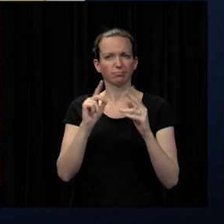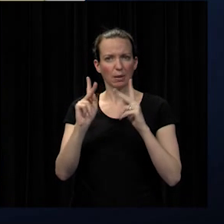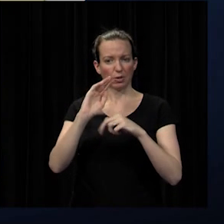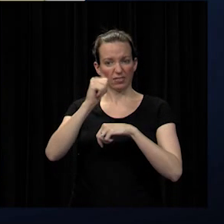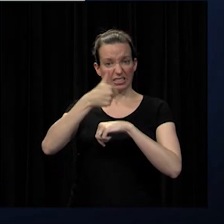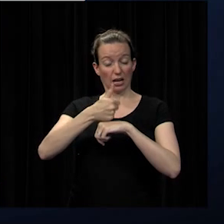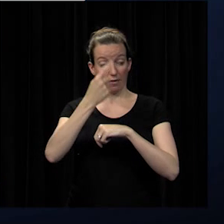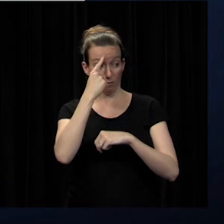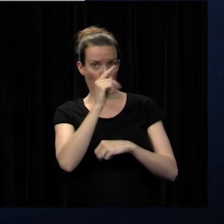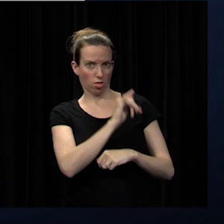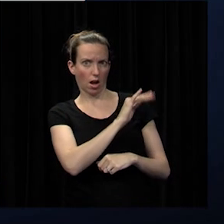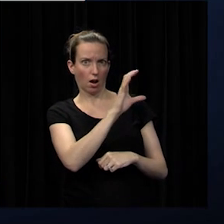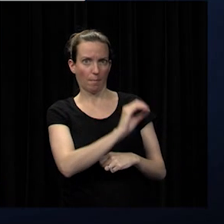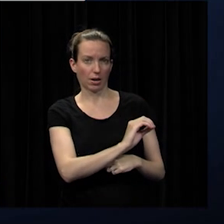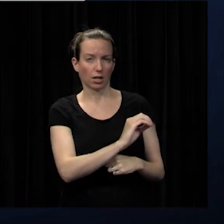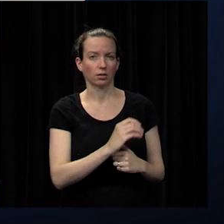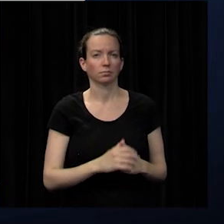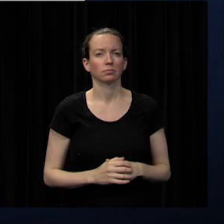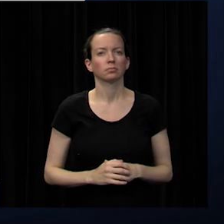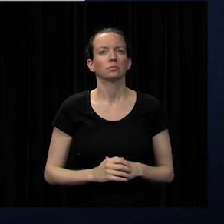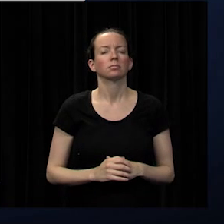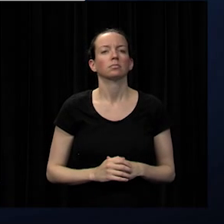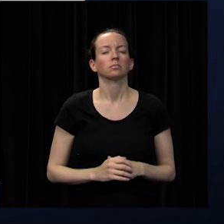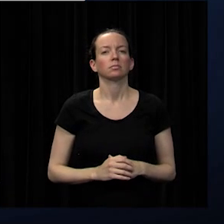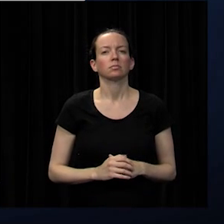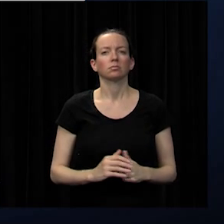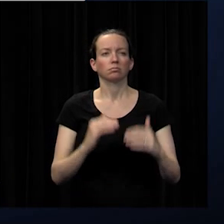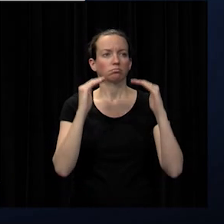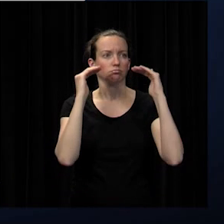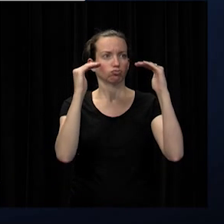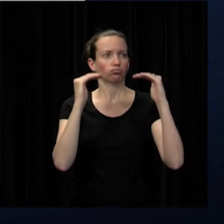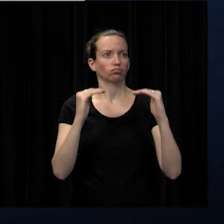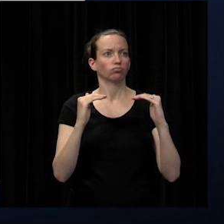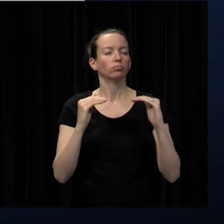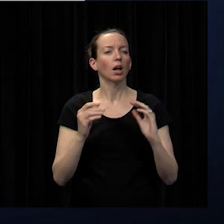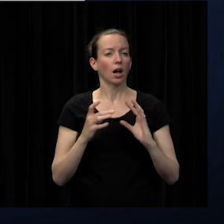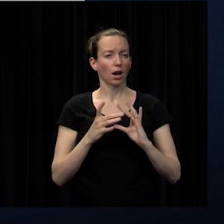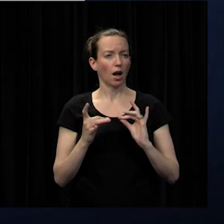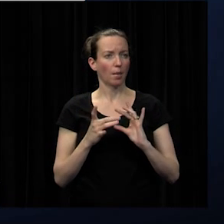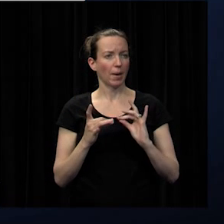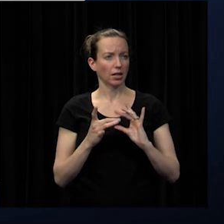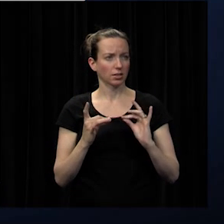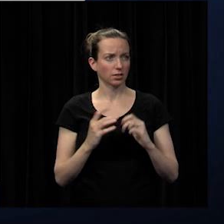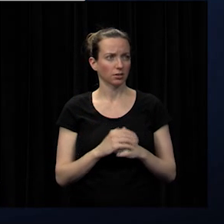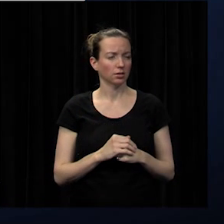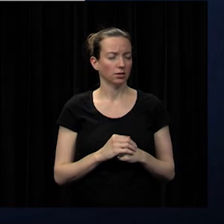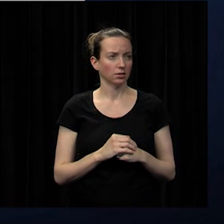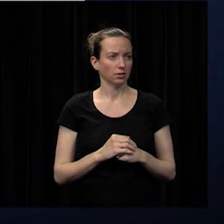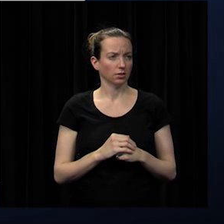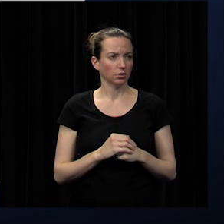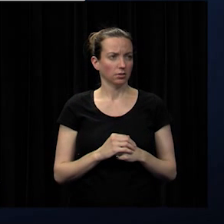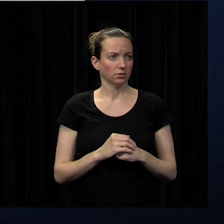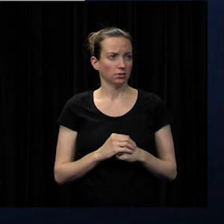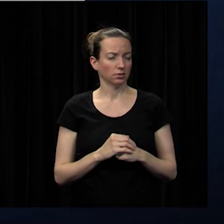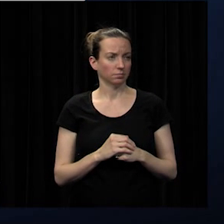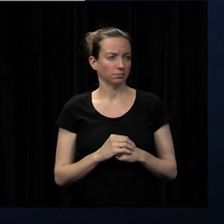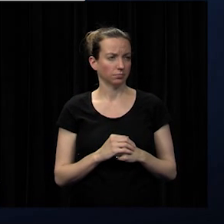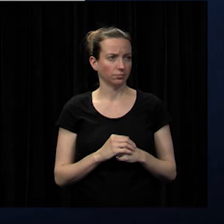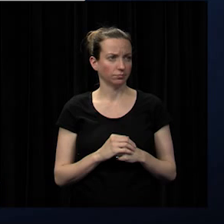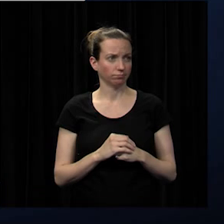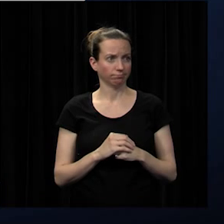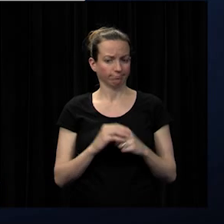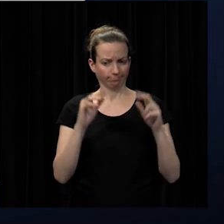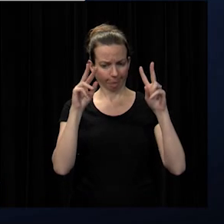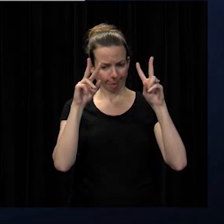bus company another area of course we're looking at our comments and we have looked at all those from a district perspective we